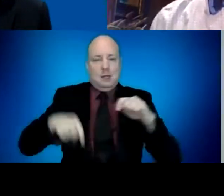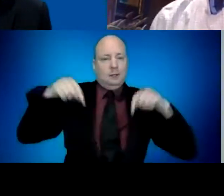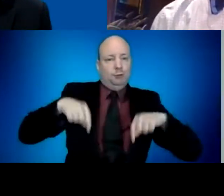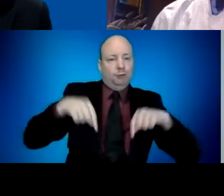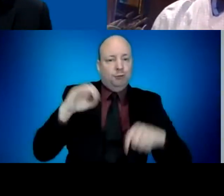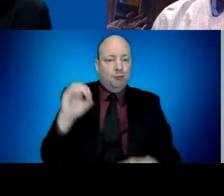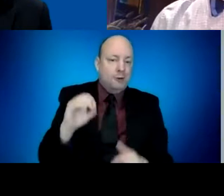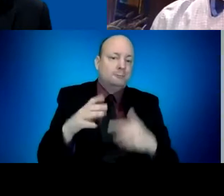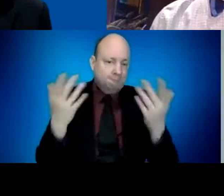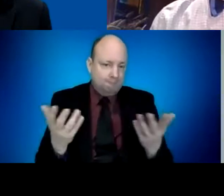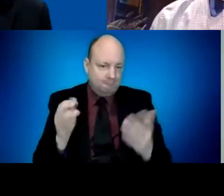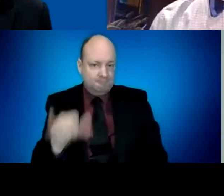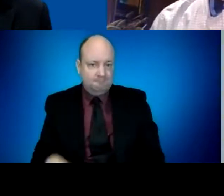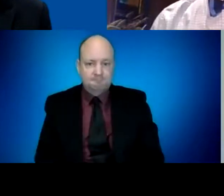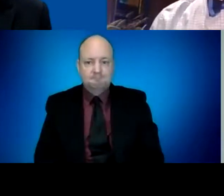Thank you. I appreciate your time.